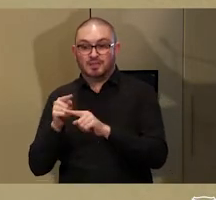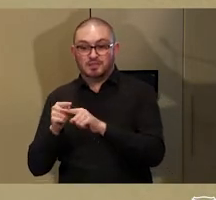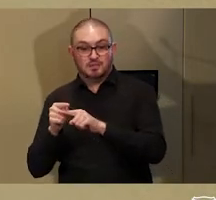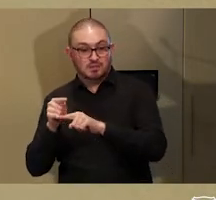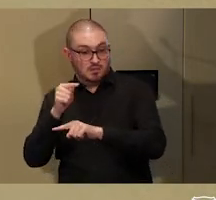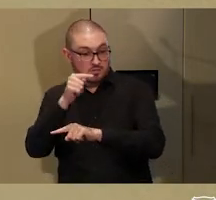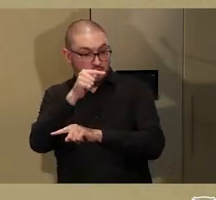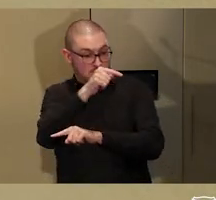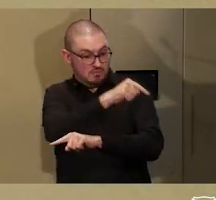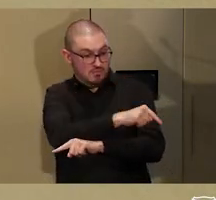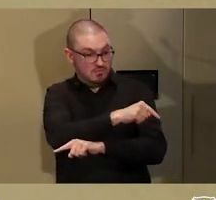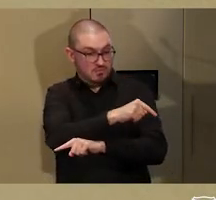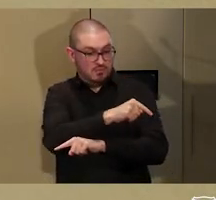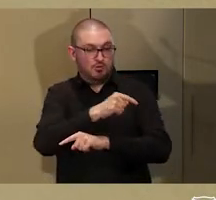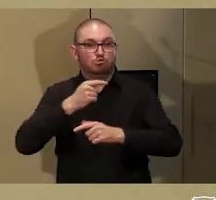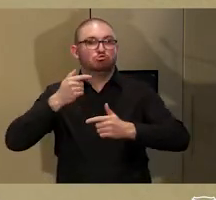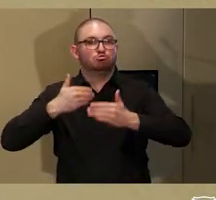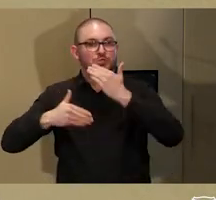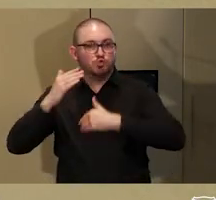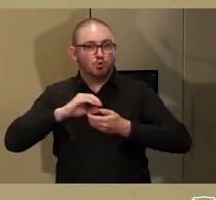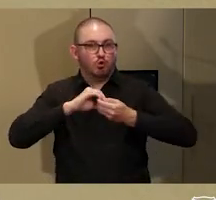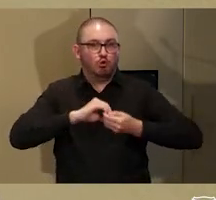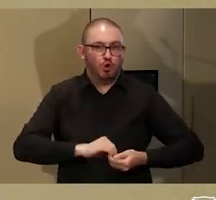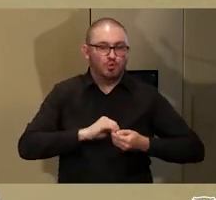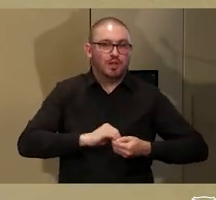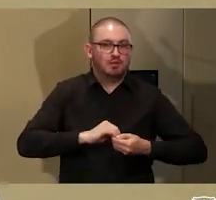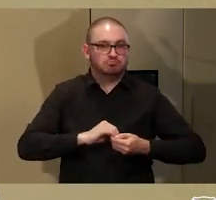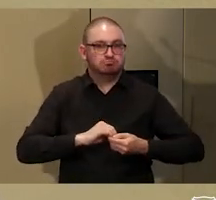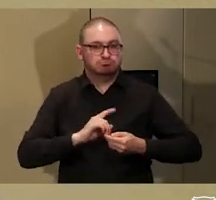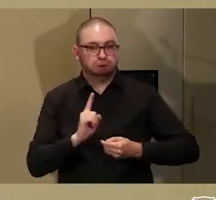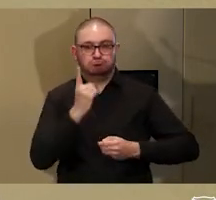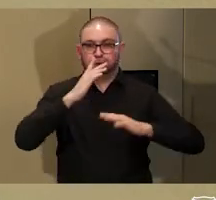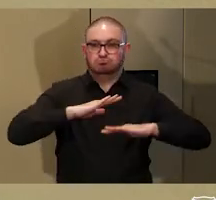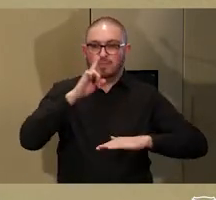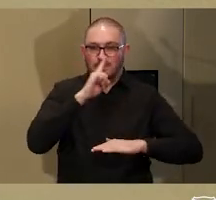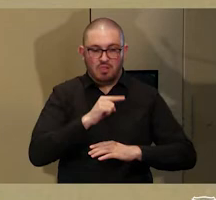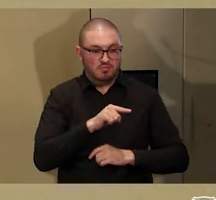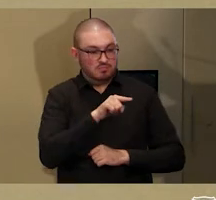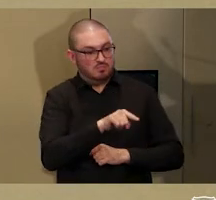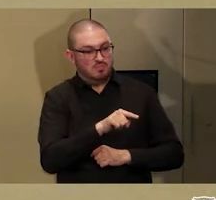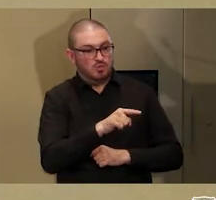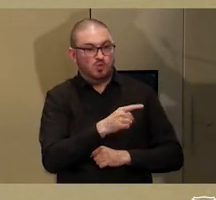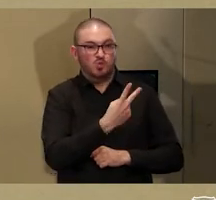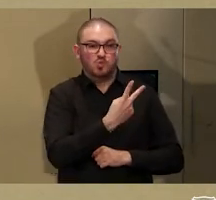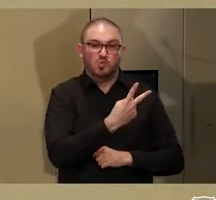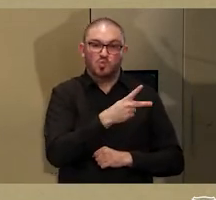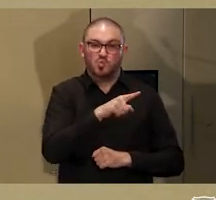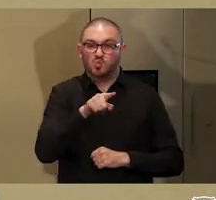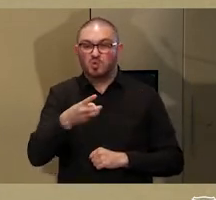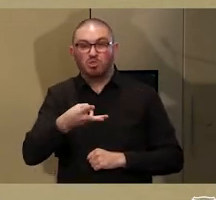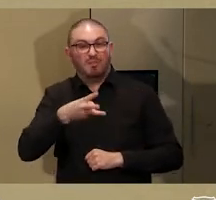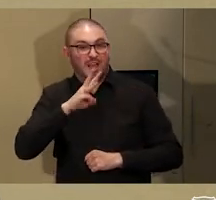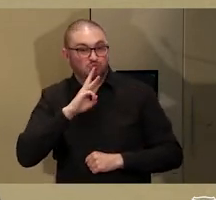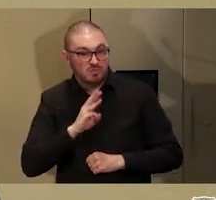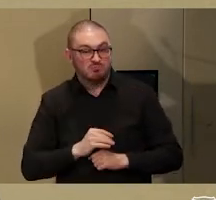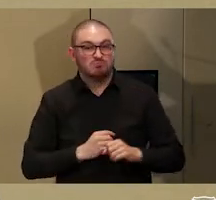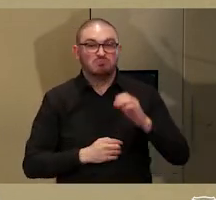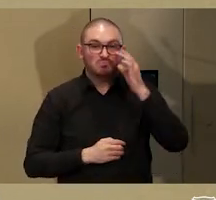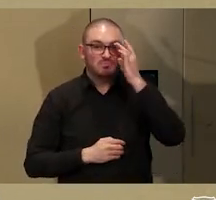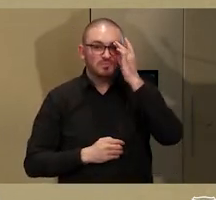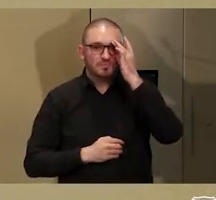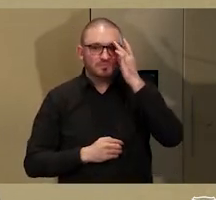of traditional owner peoples numbering between 200 and 300, and